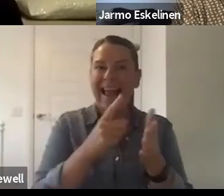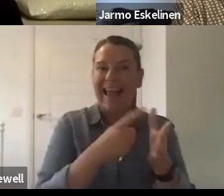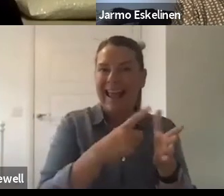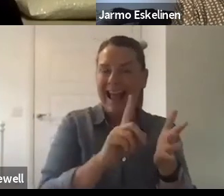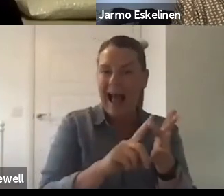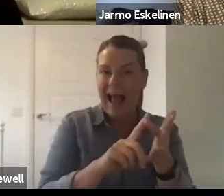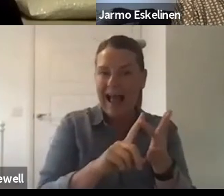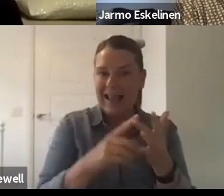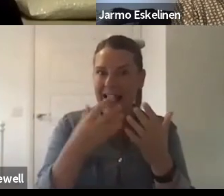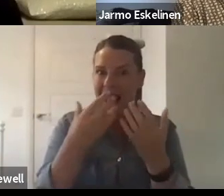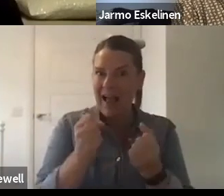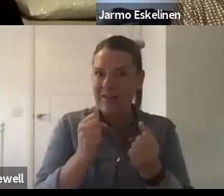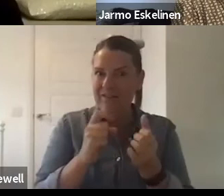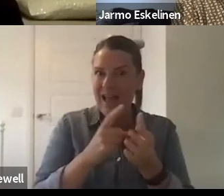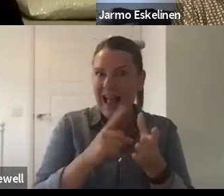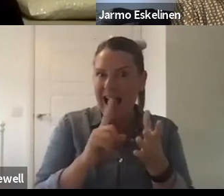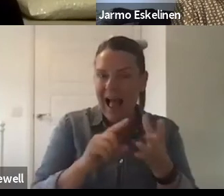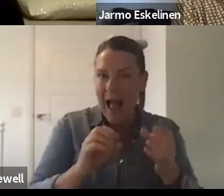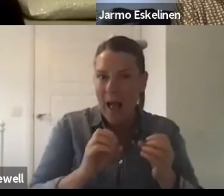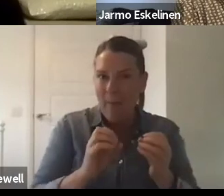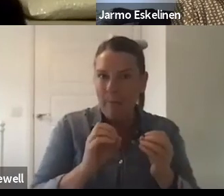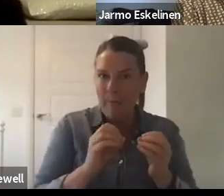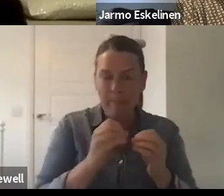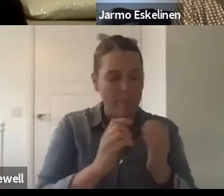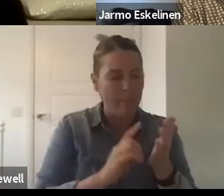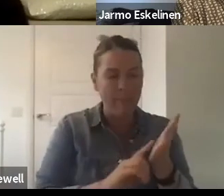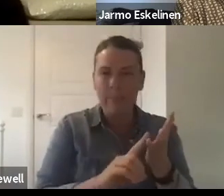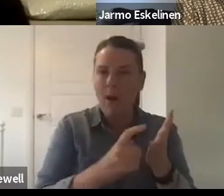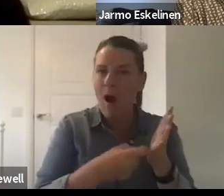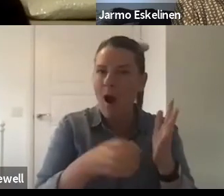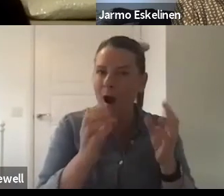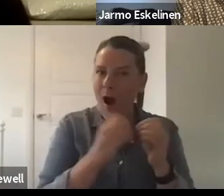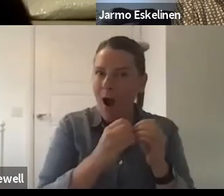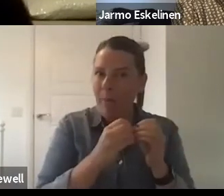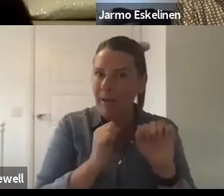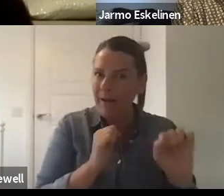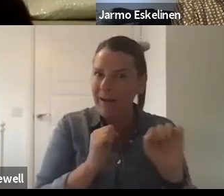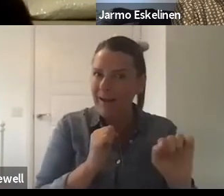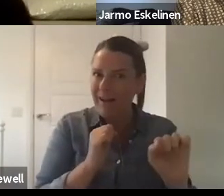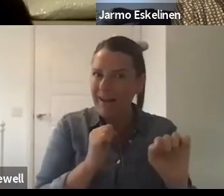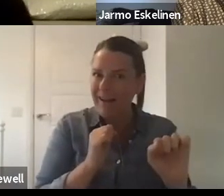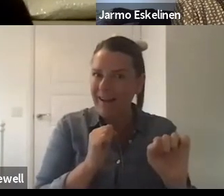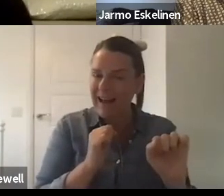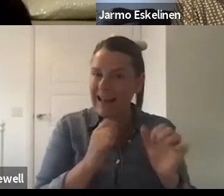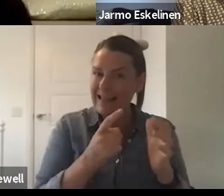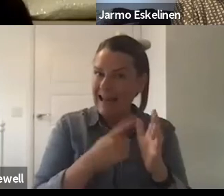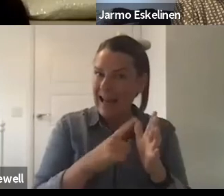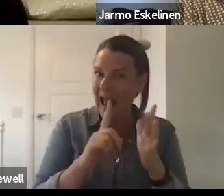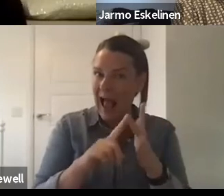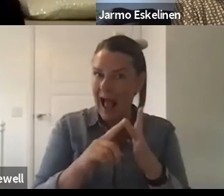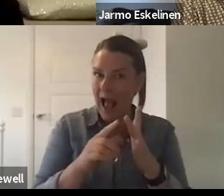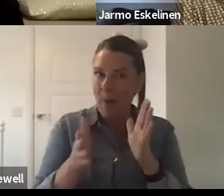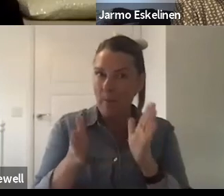by the creative informatics program of DDI just a month back and any blurb festival is an AI bot, which